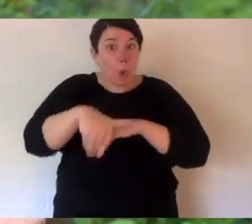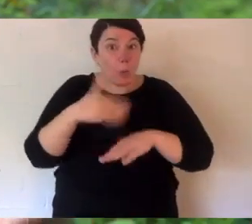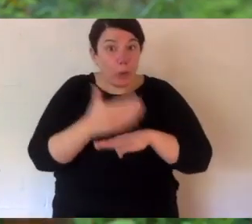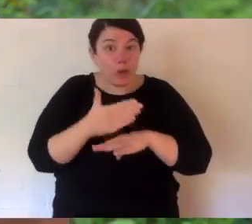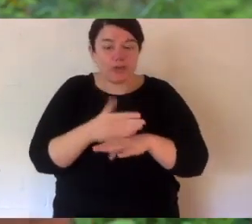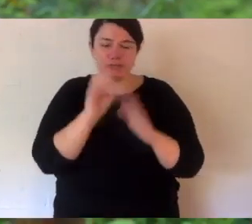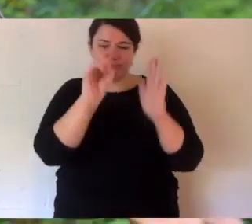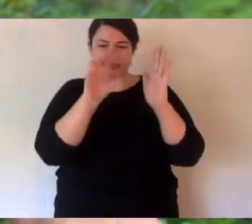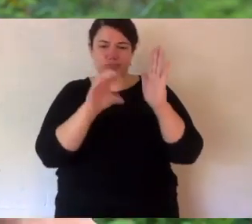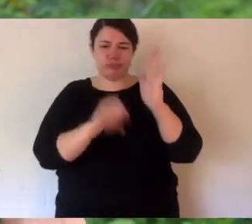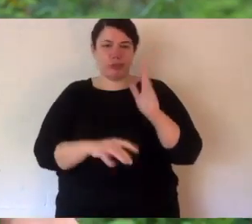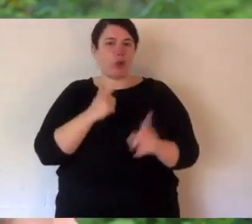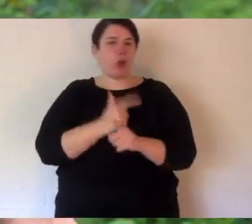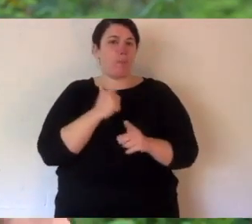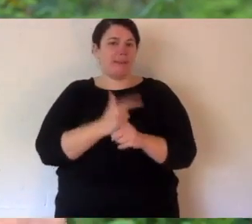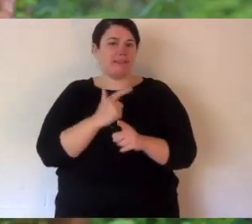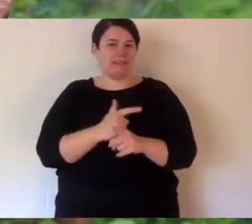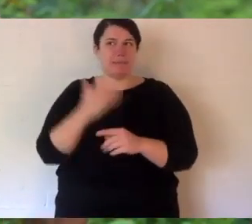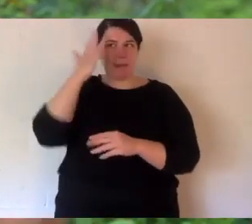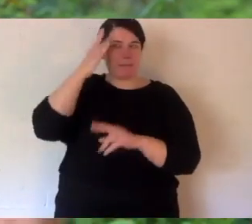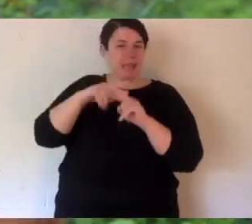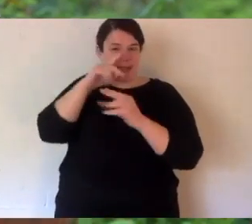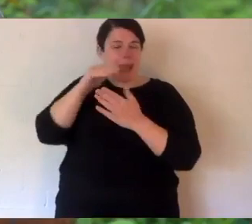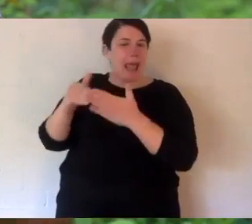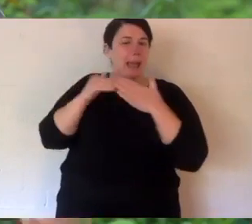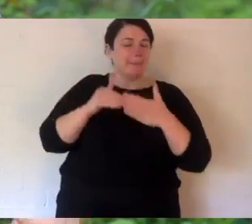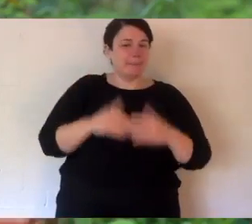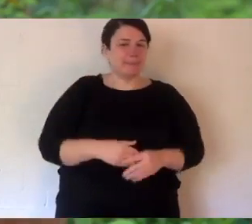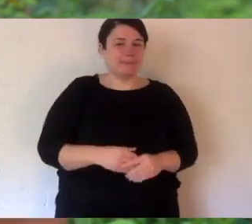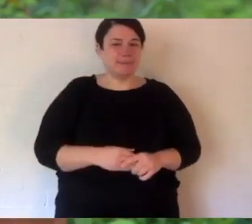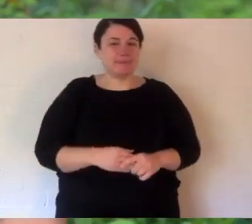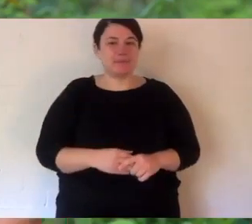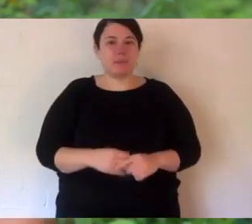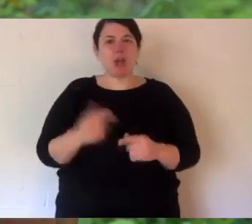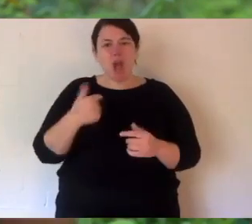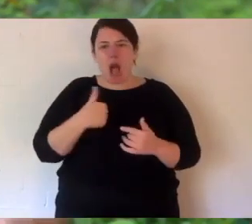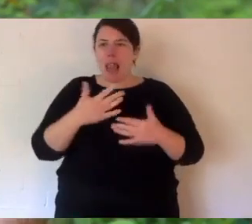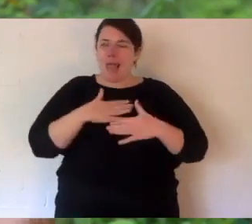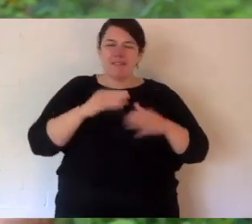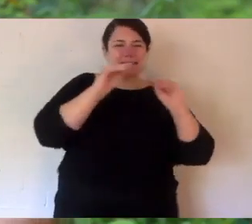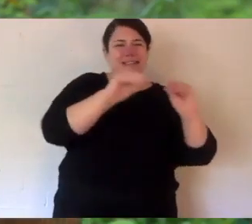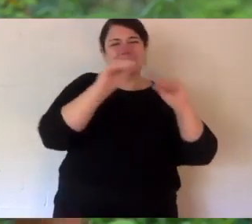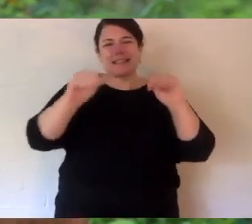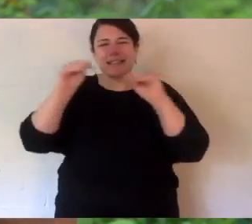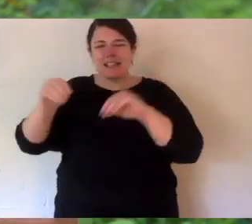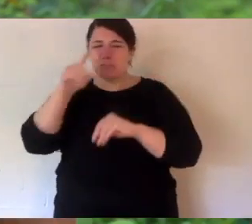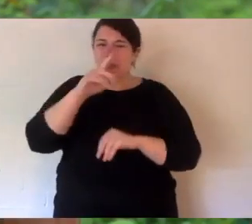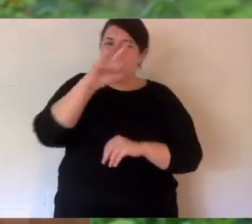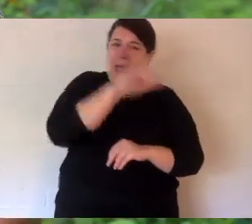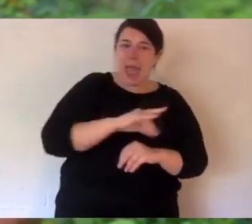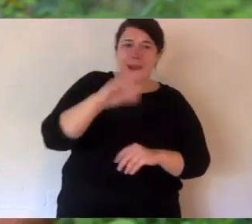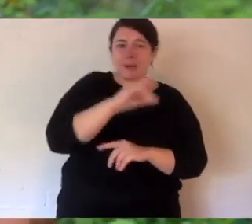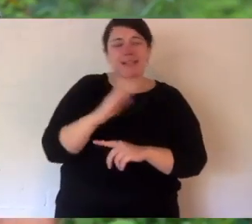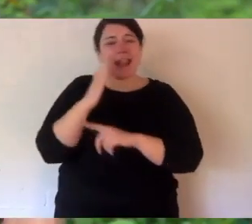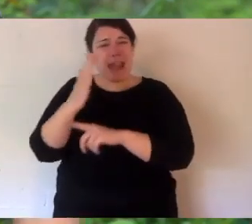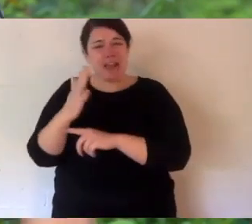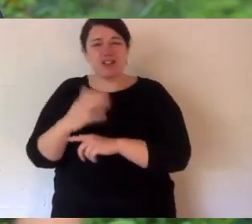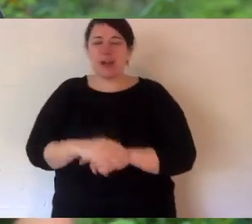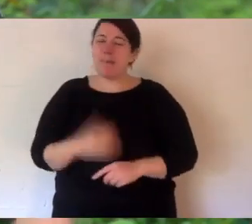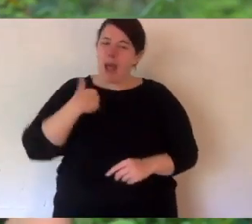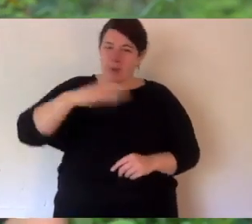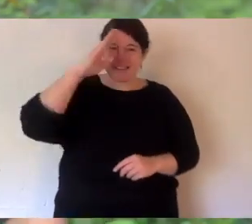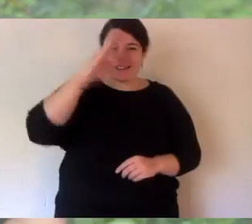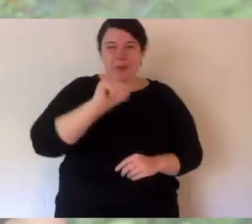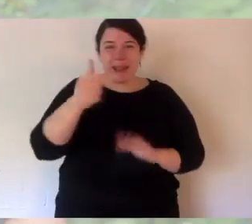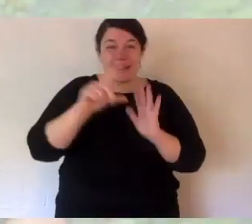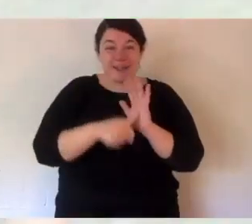your homework, just put it into the comments. This is what I do, connecting people with nature. And that can't stop. I'll see you